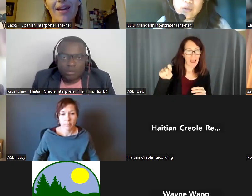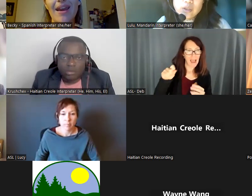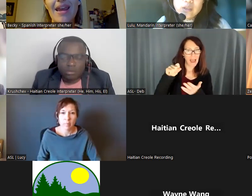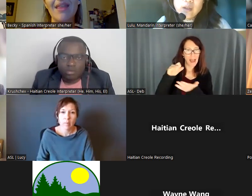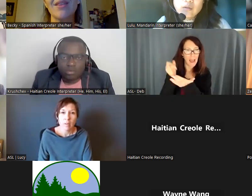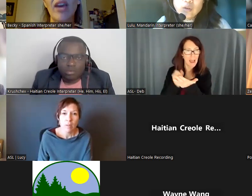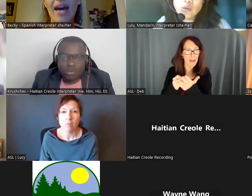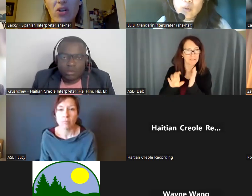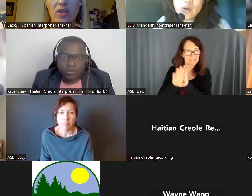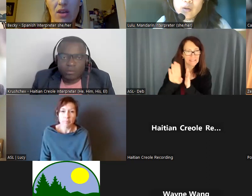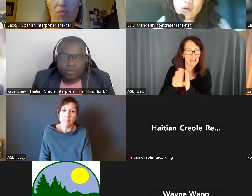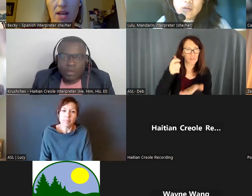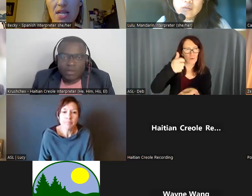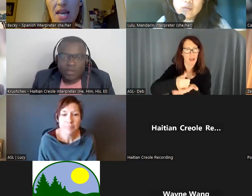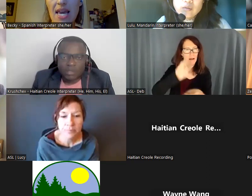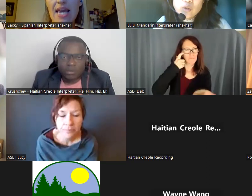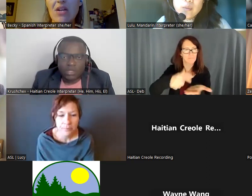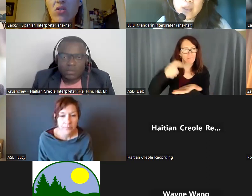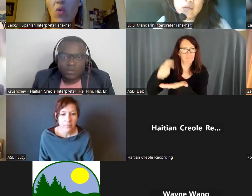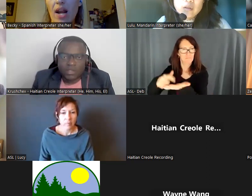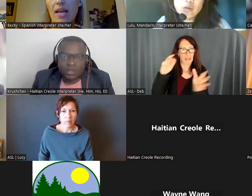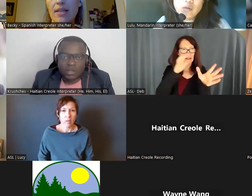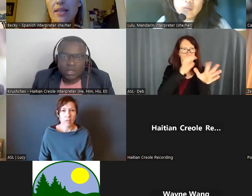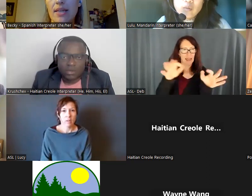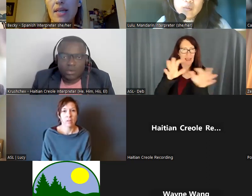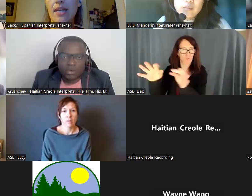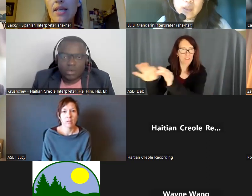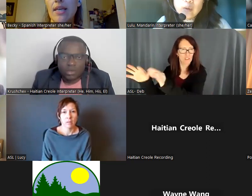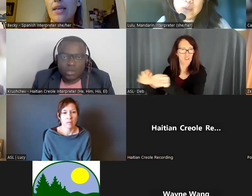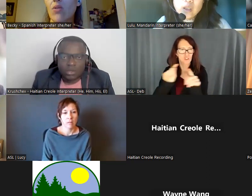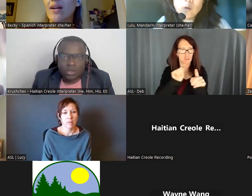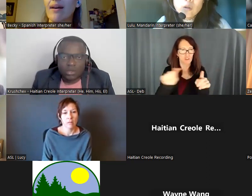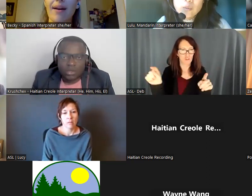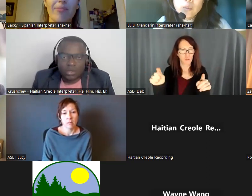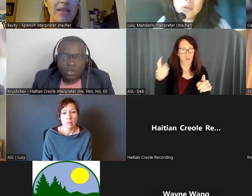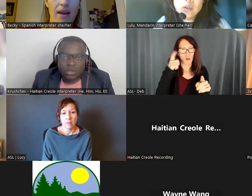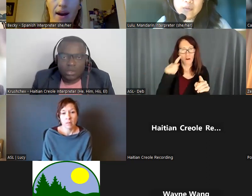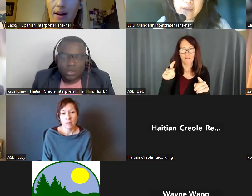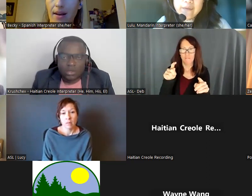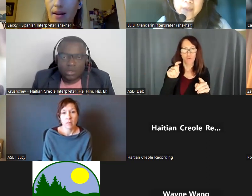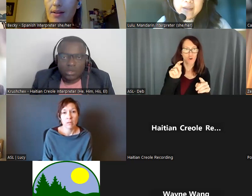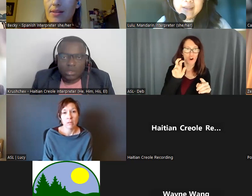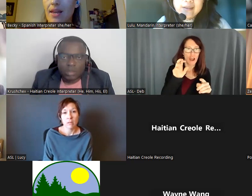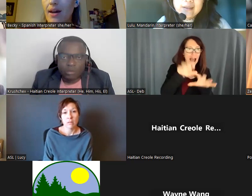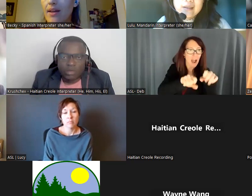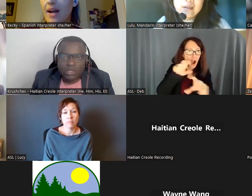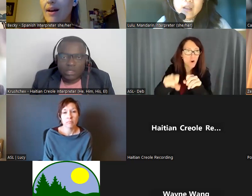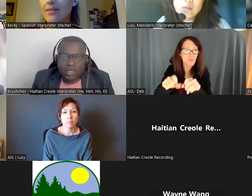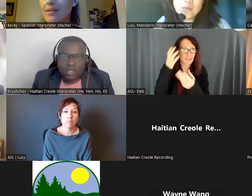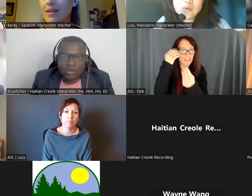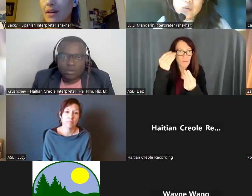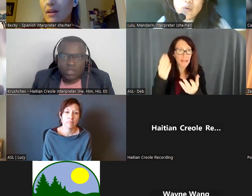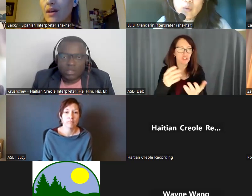that, you know, any outreach materials would need to be translated into or interpreters